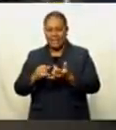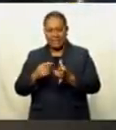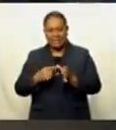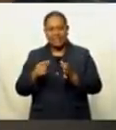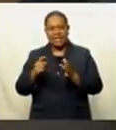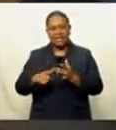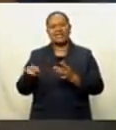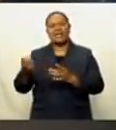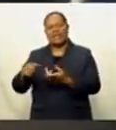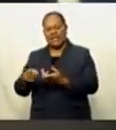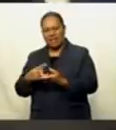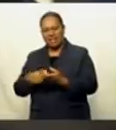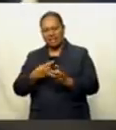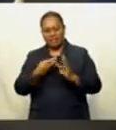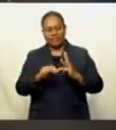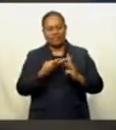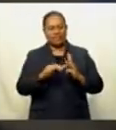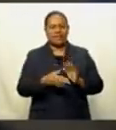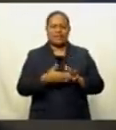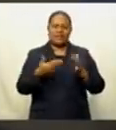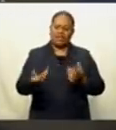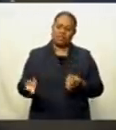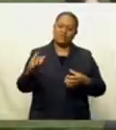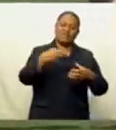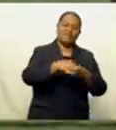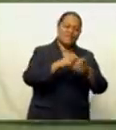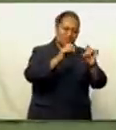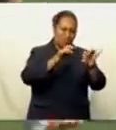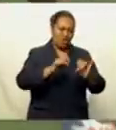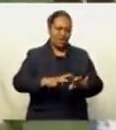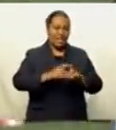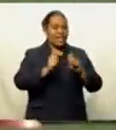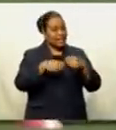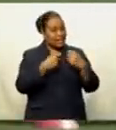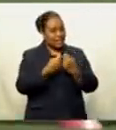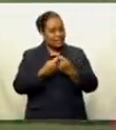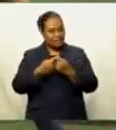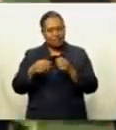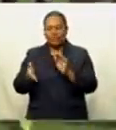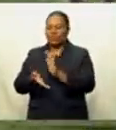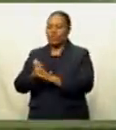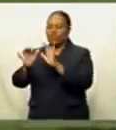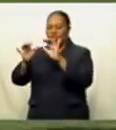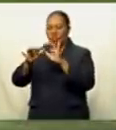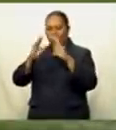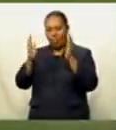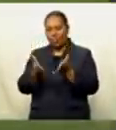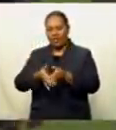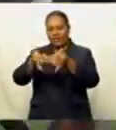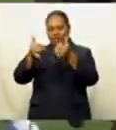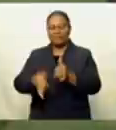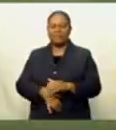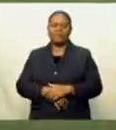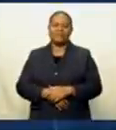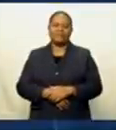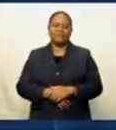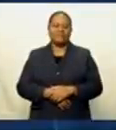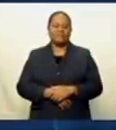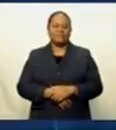And their selection means they could make the Australian squad for the World Cup. If they're going to be selected in the Australian team in the World Cup, so